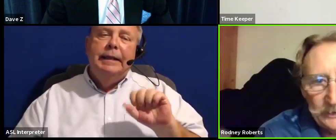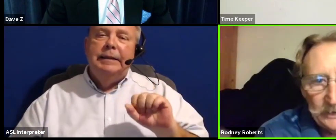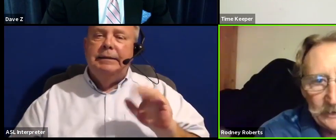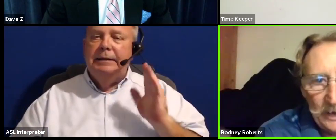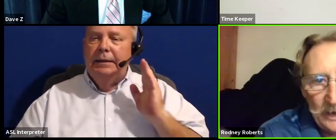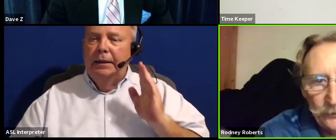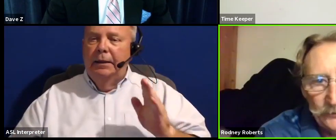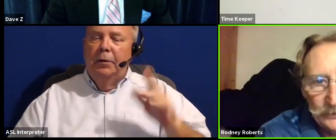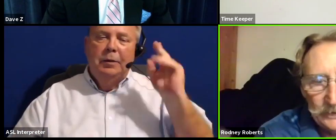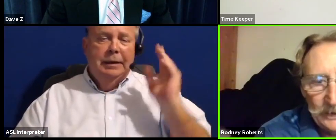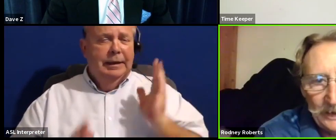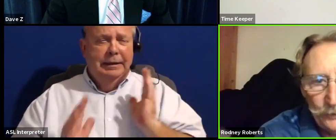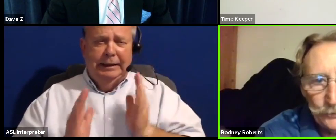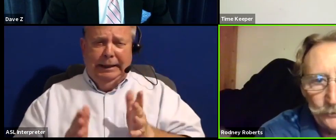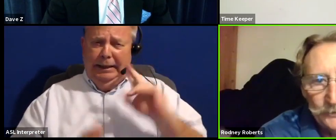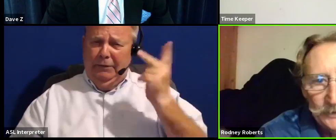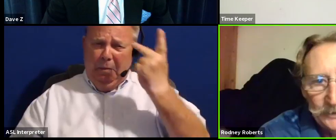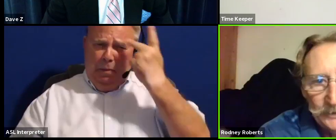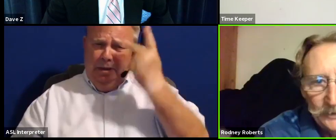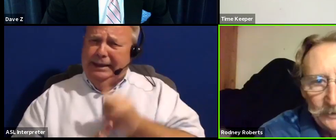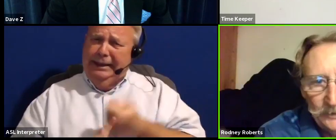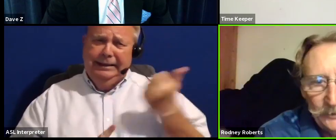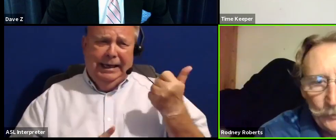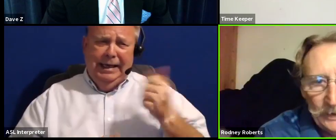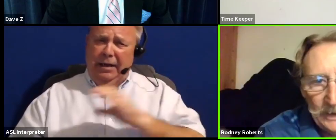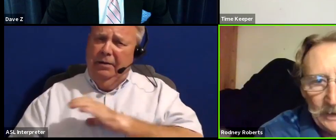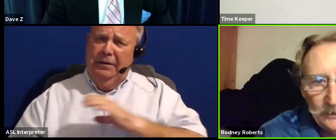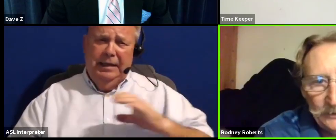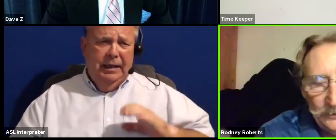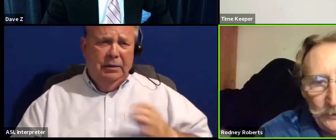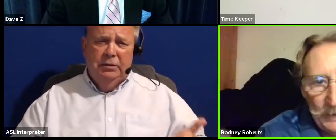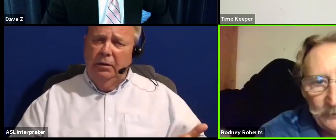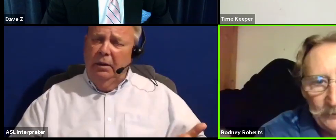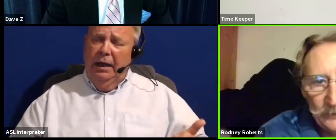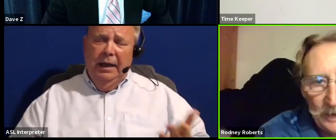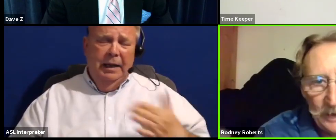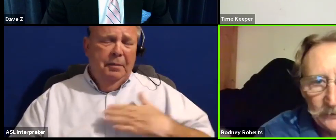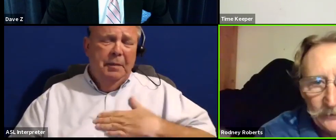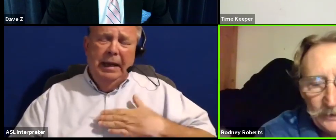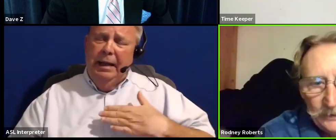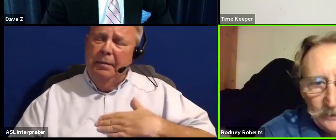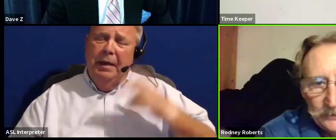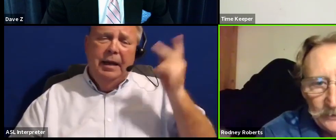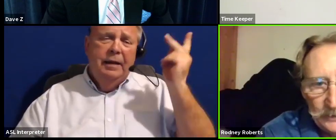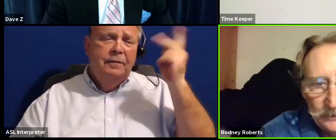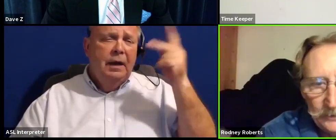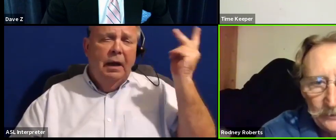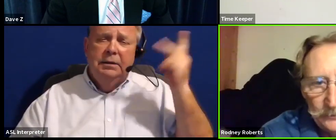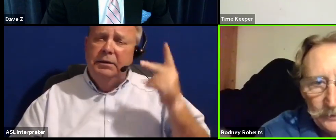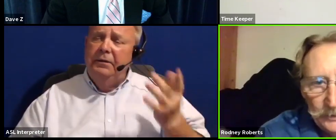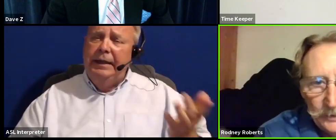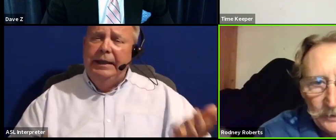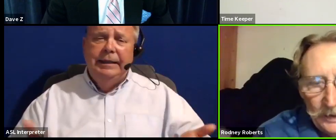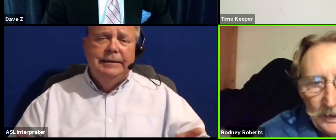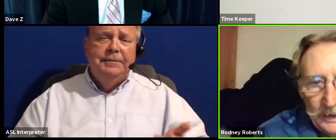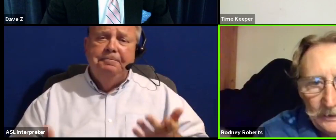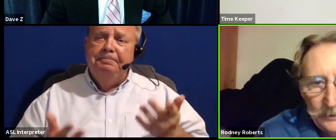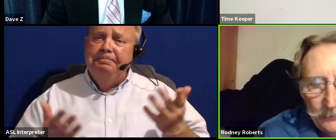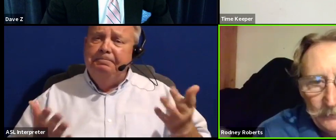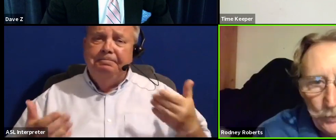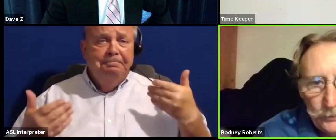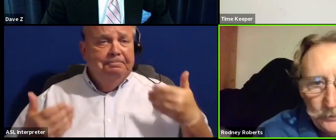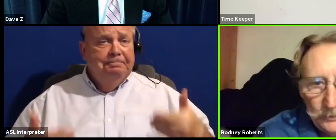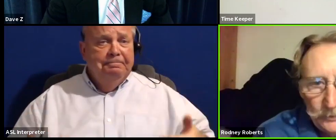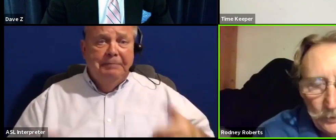politics out of the city council. When I, you know, my philosophy is that I